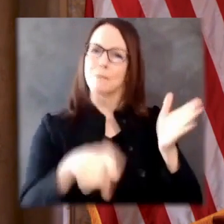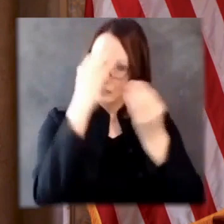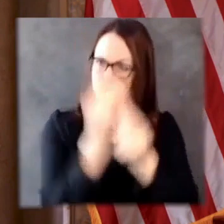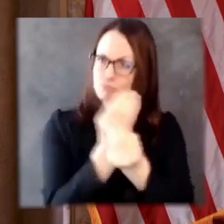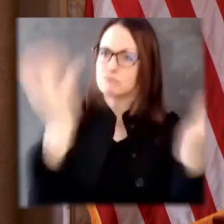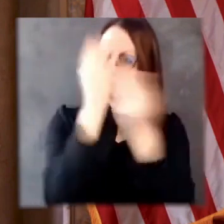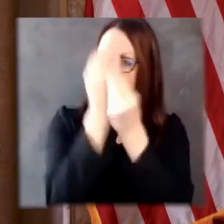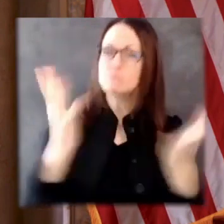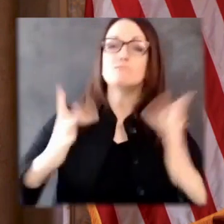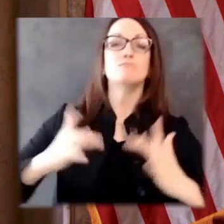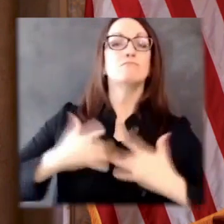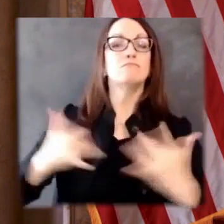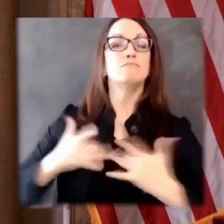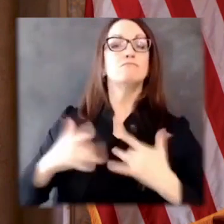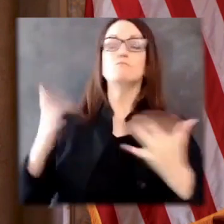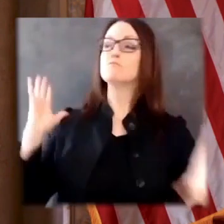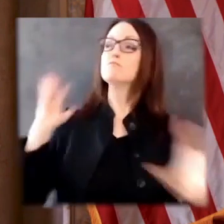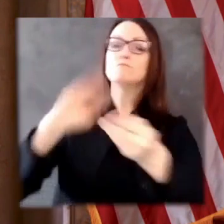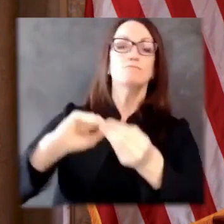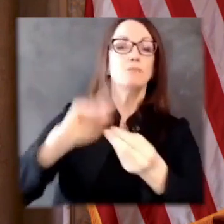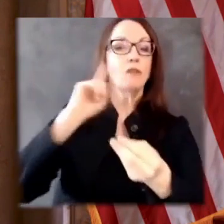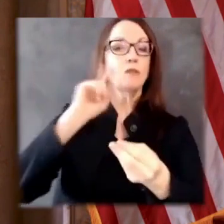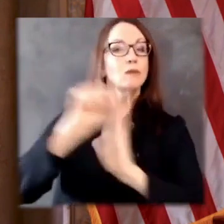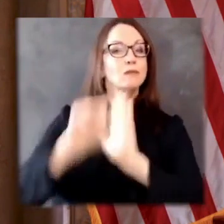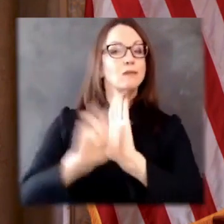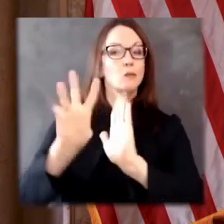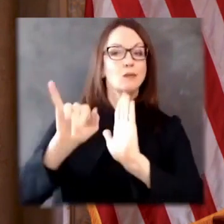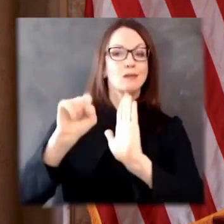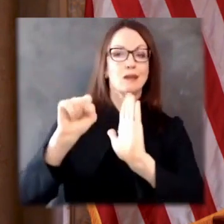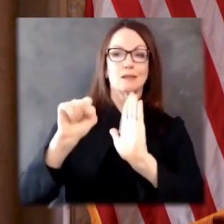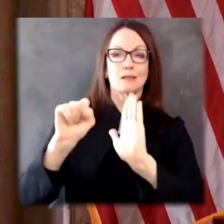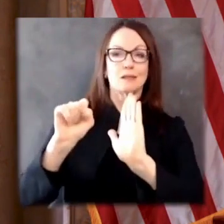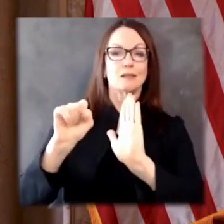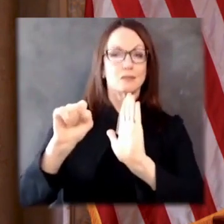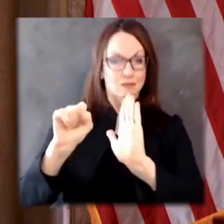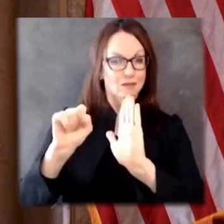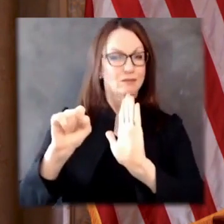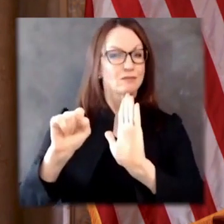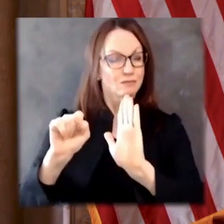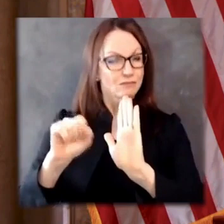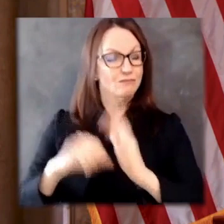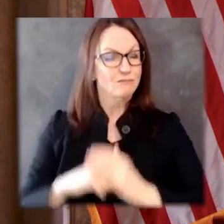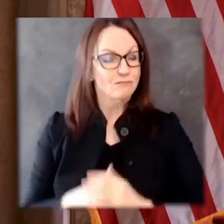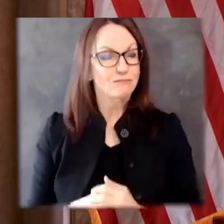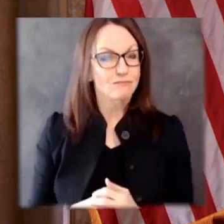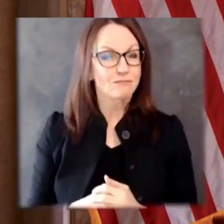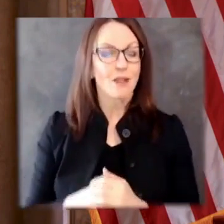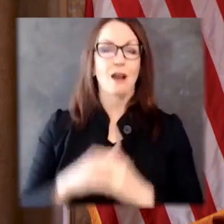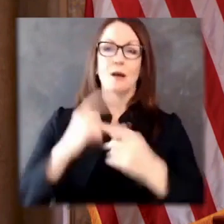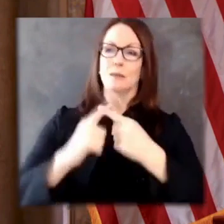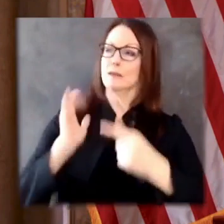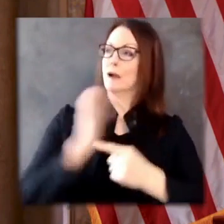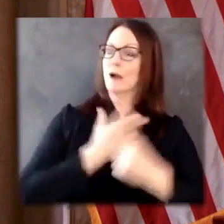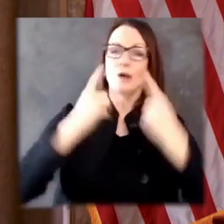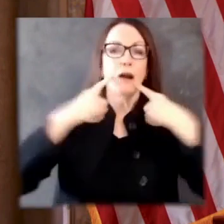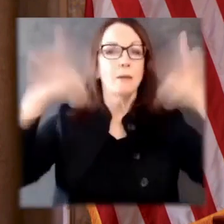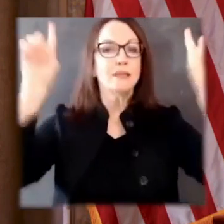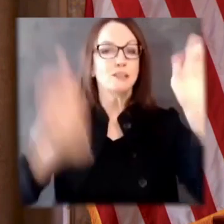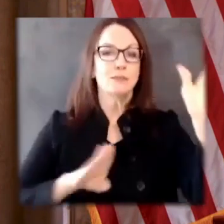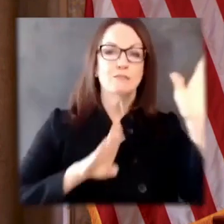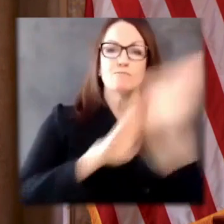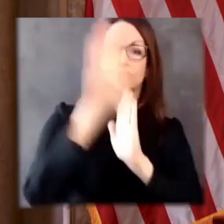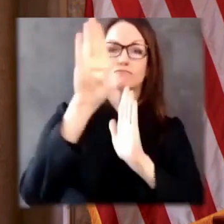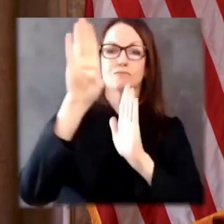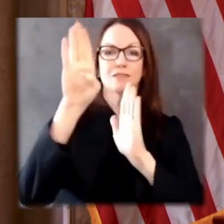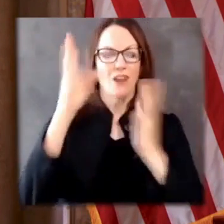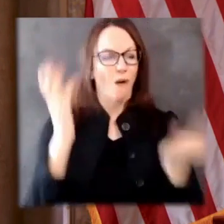is probably the first time in our state's history a governor has delivered a State of the State Address virtually and without a live